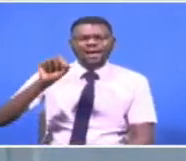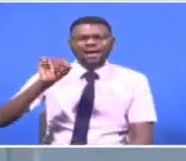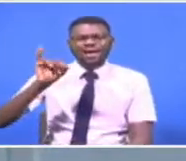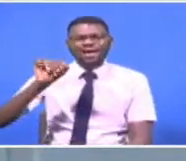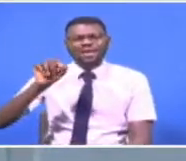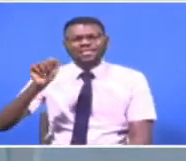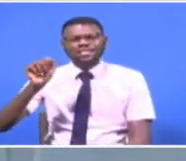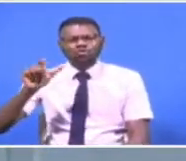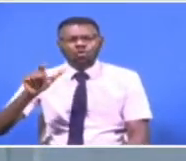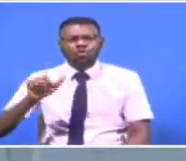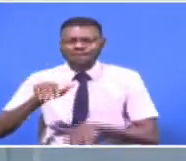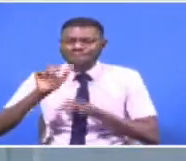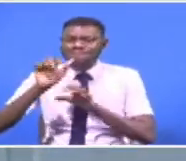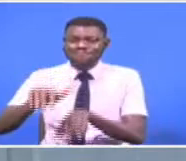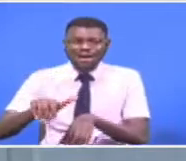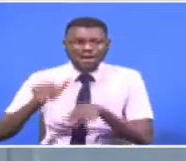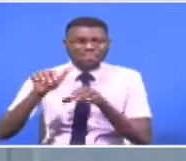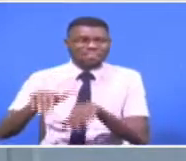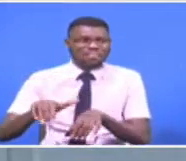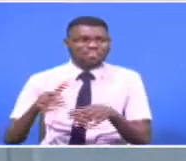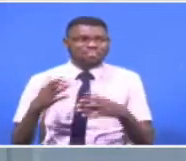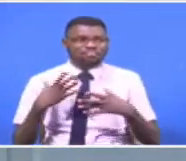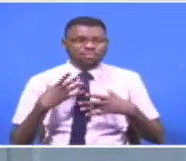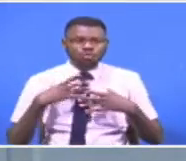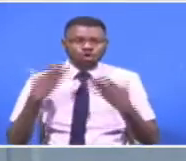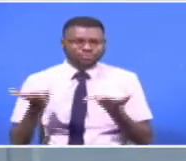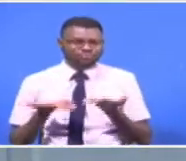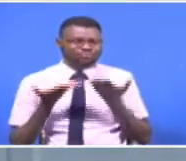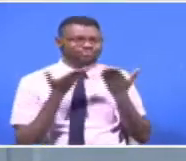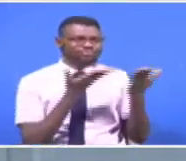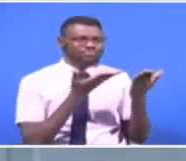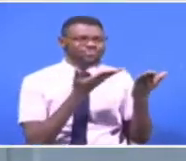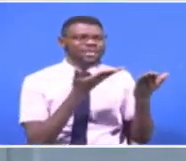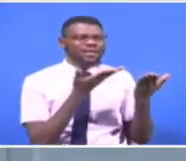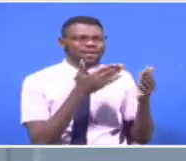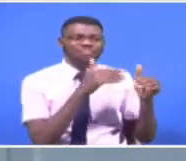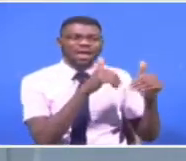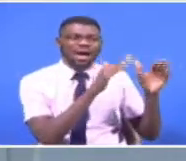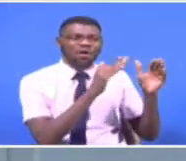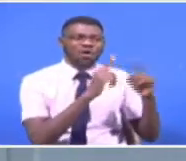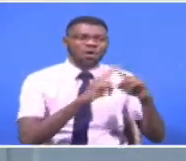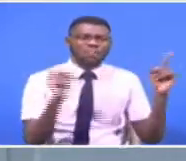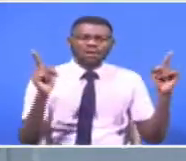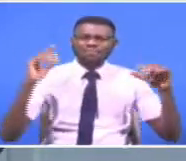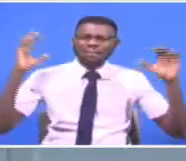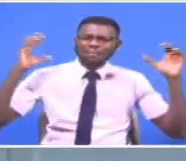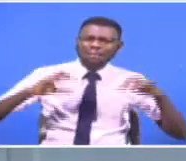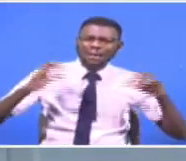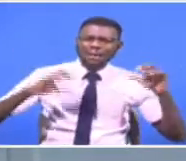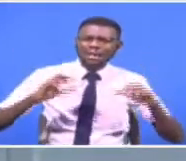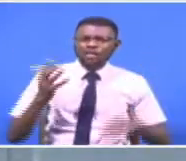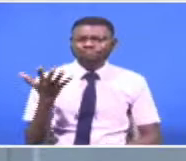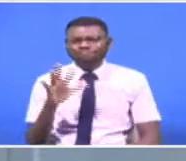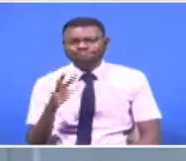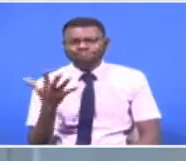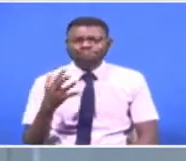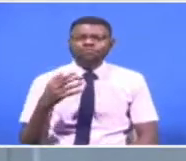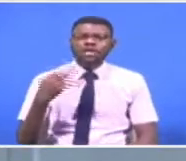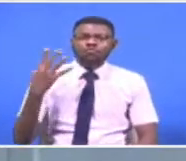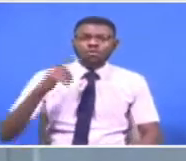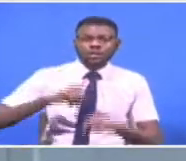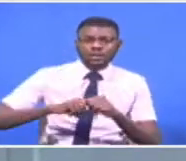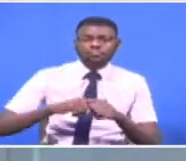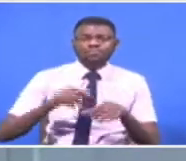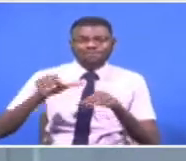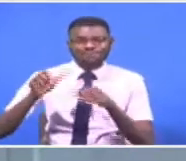been practiced by big sisal farmers for the export market however due to rain failure over the last four seasons farmers in taita